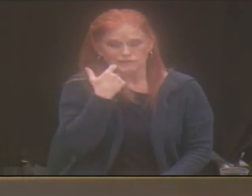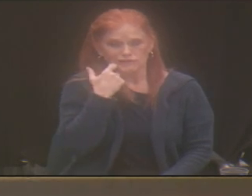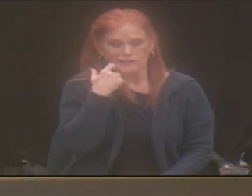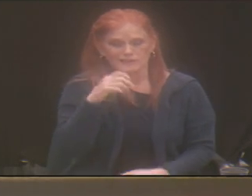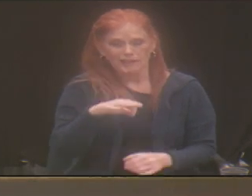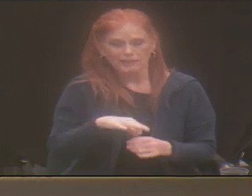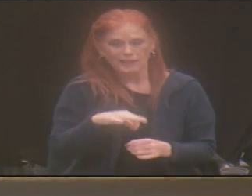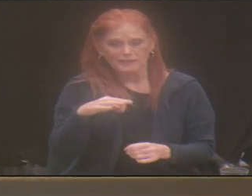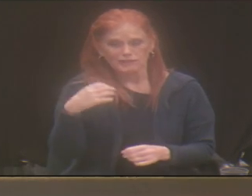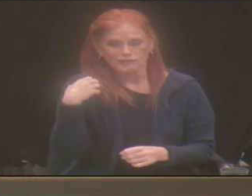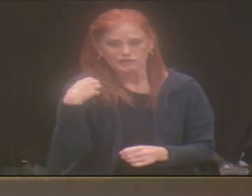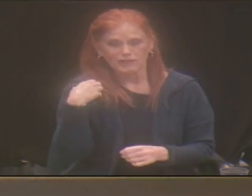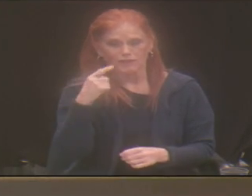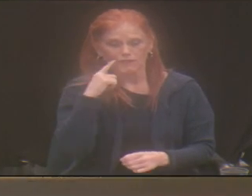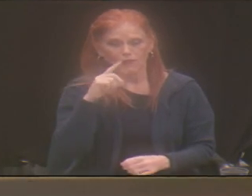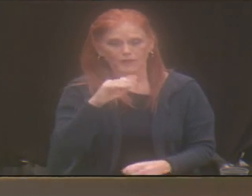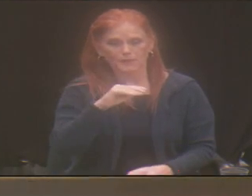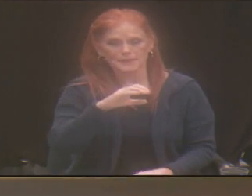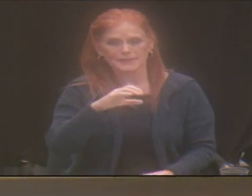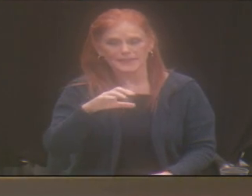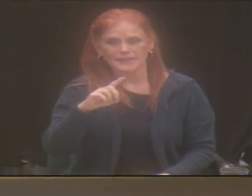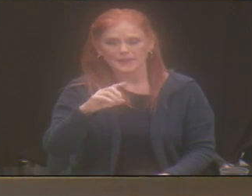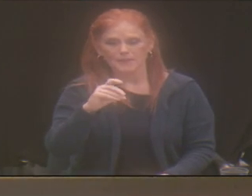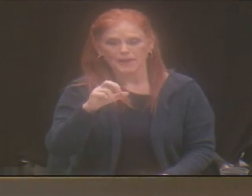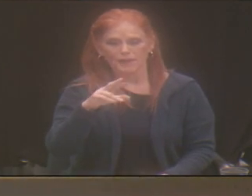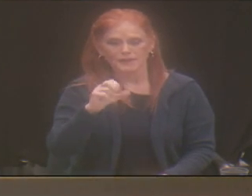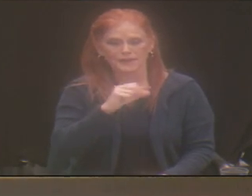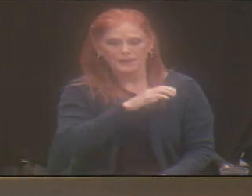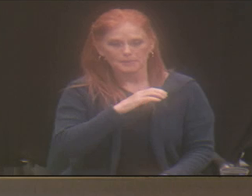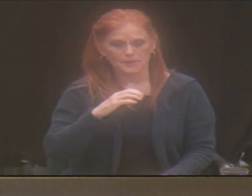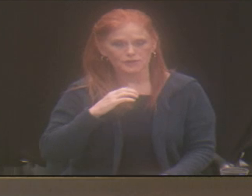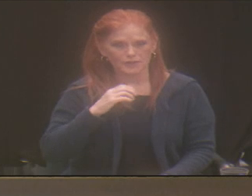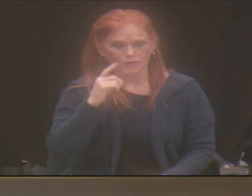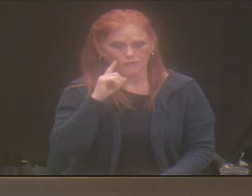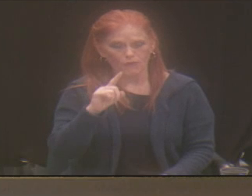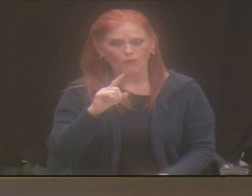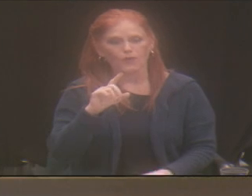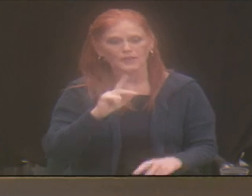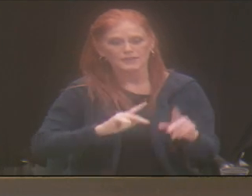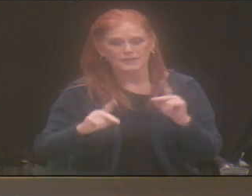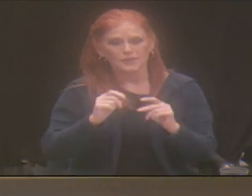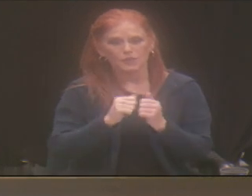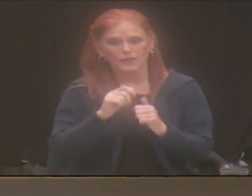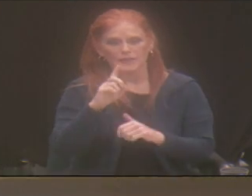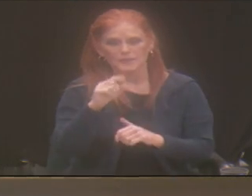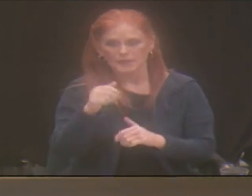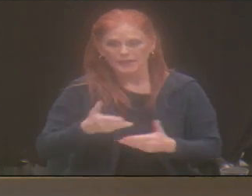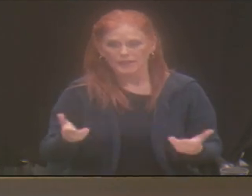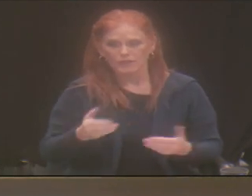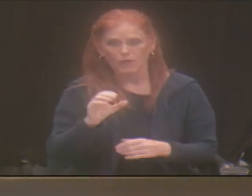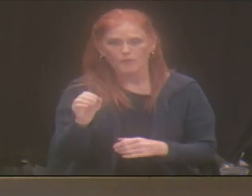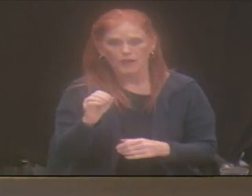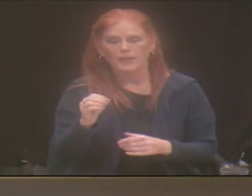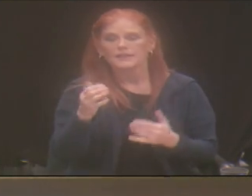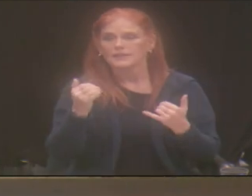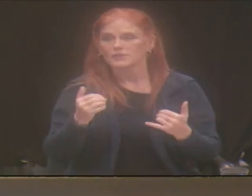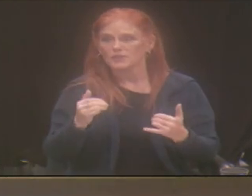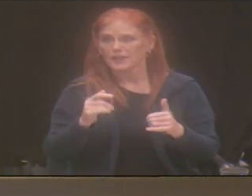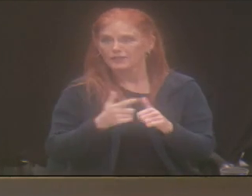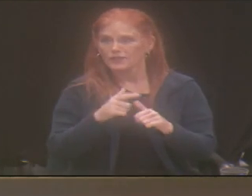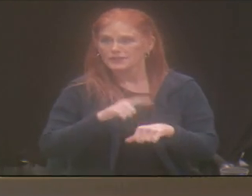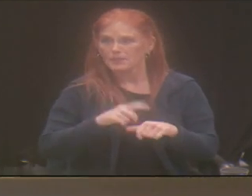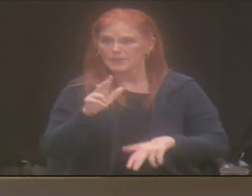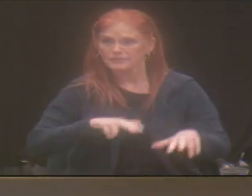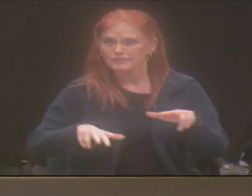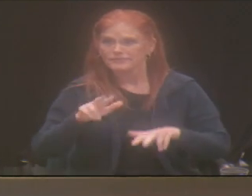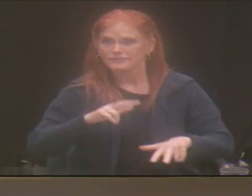chair of the Mayor's Commission for Citizens with Disabilities for the City of Omaha. As such, I may stumble over my word today, but